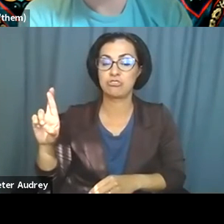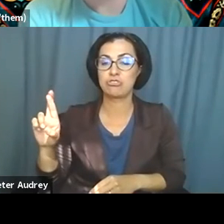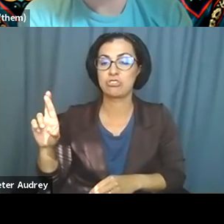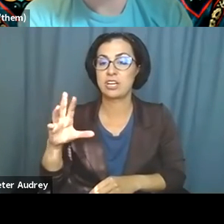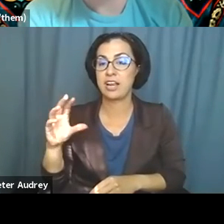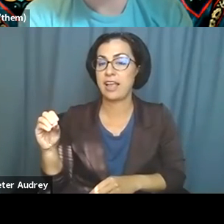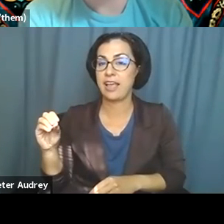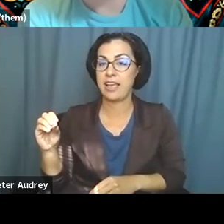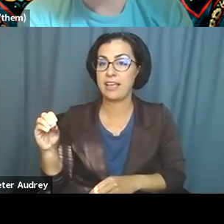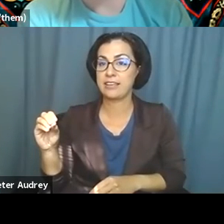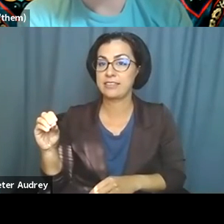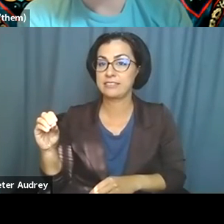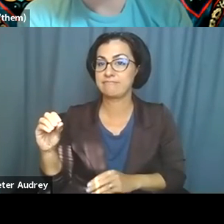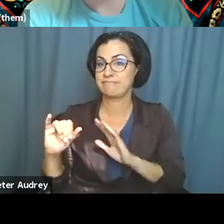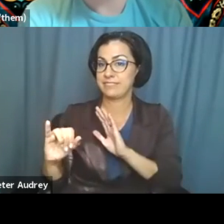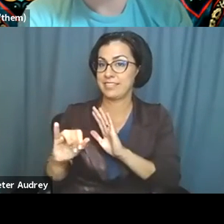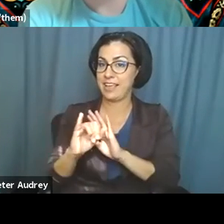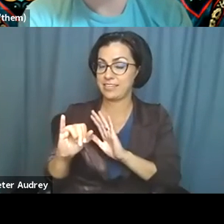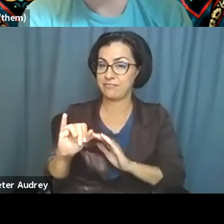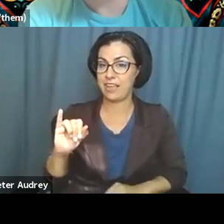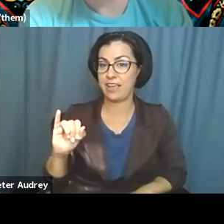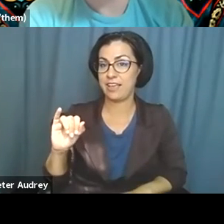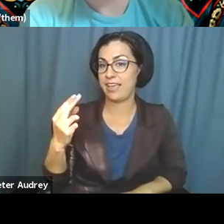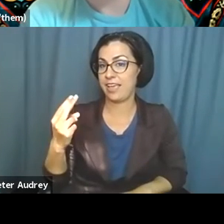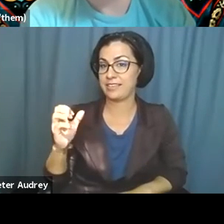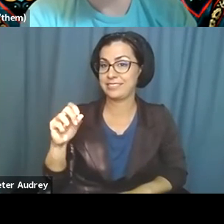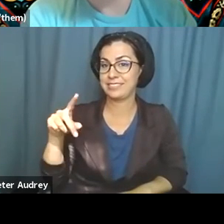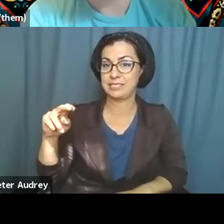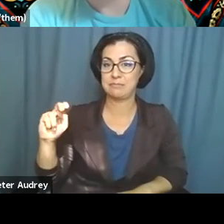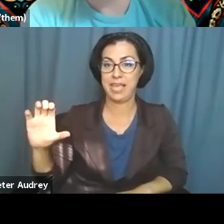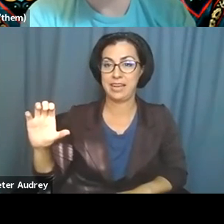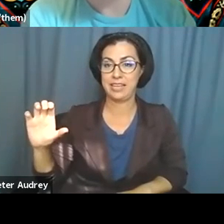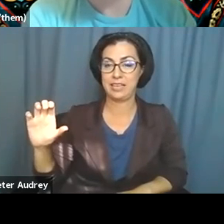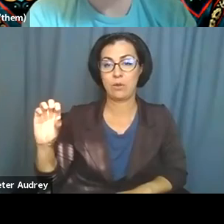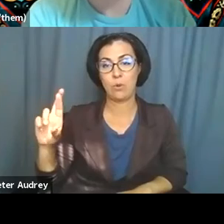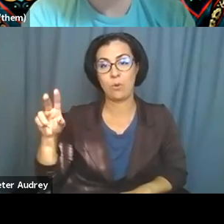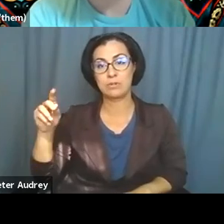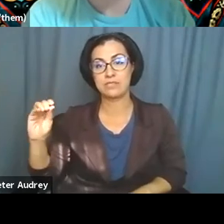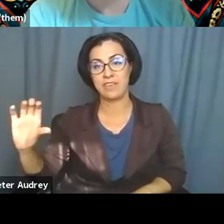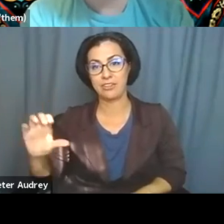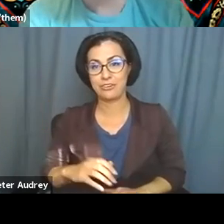and I identify as a Hispanic or, um, as a person of color.